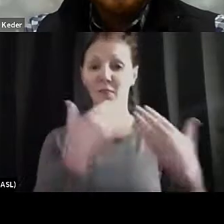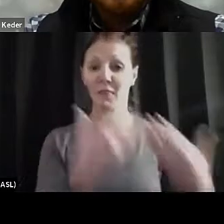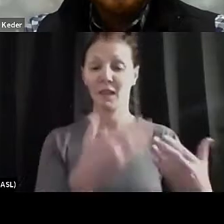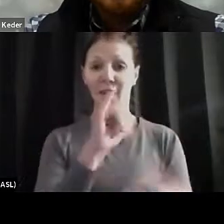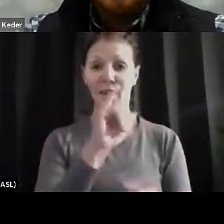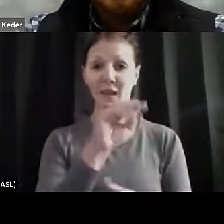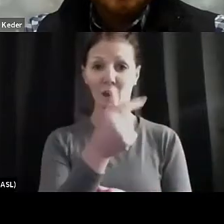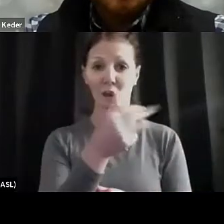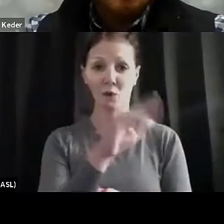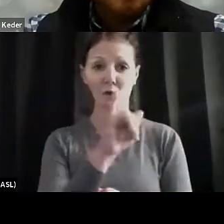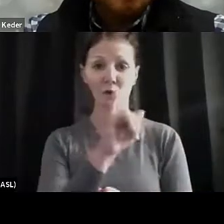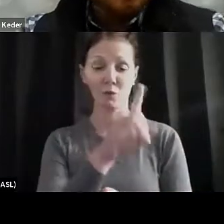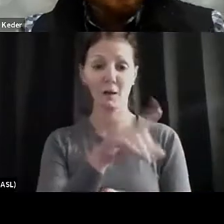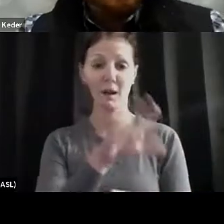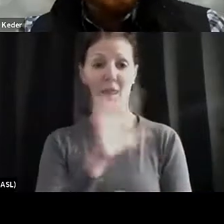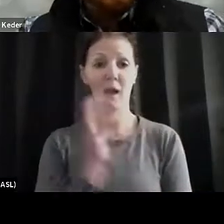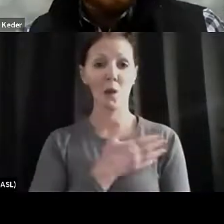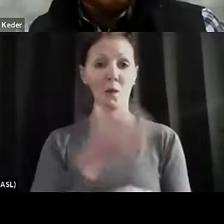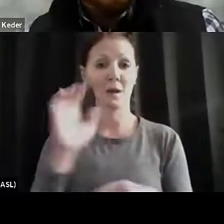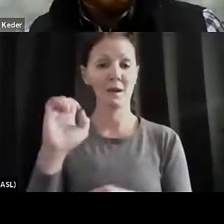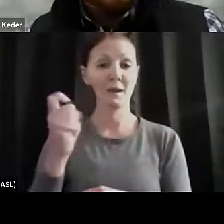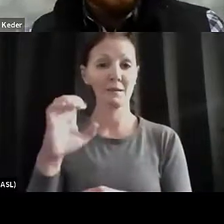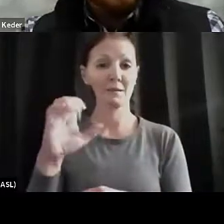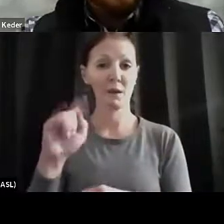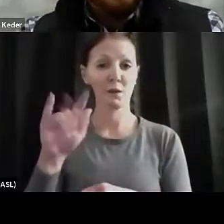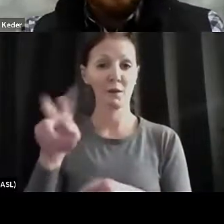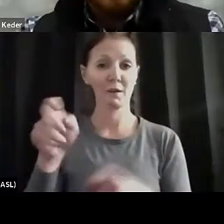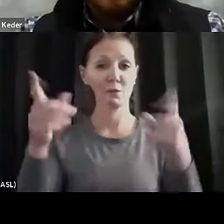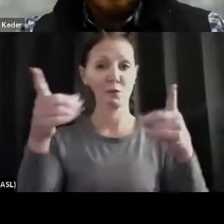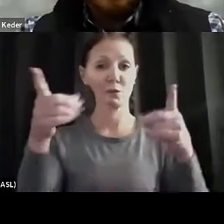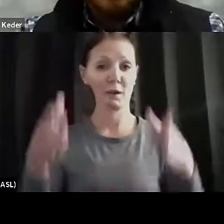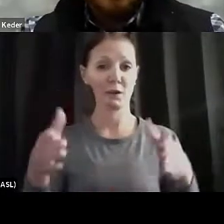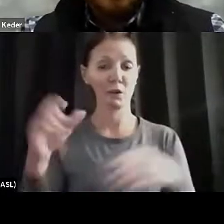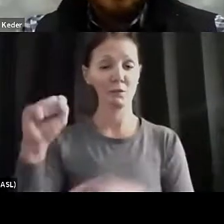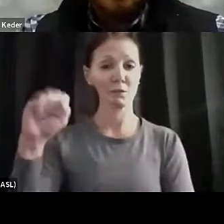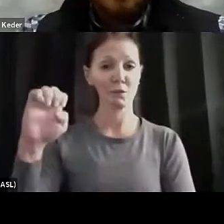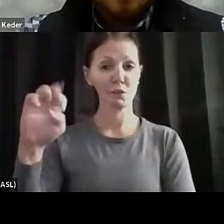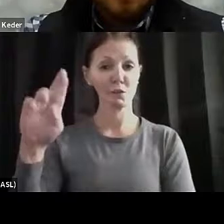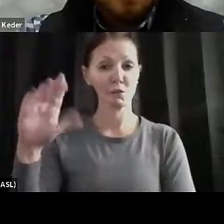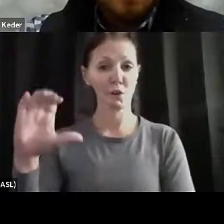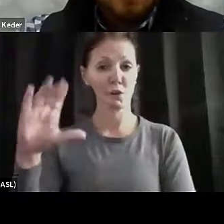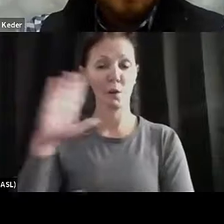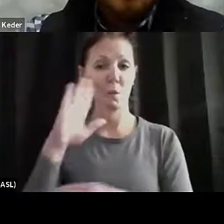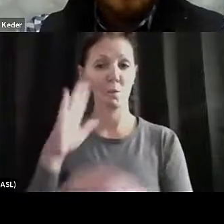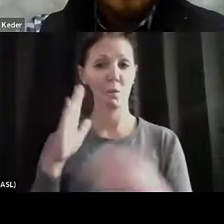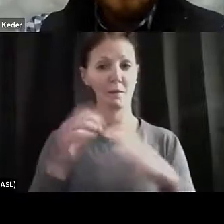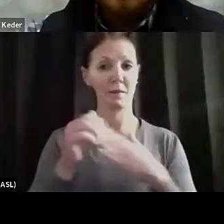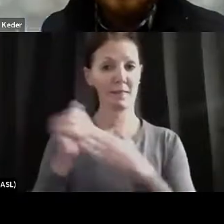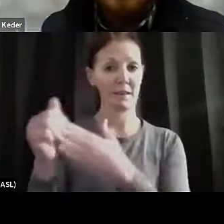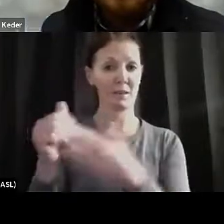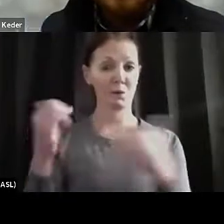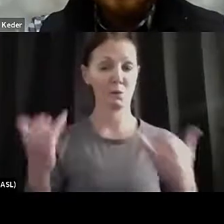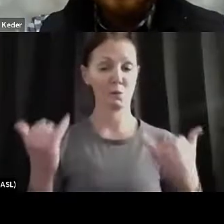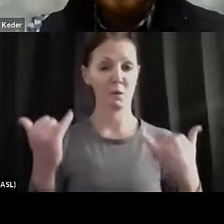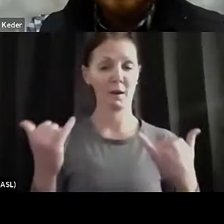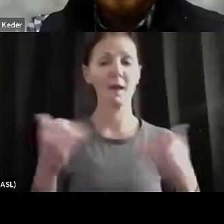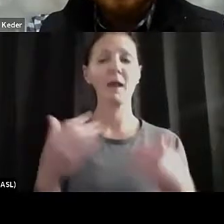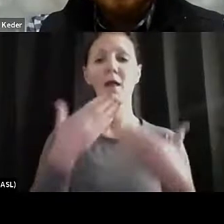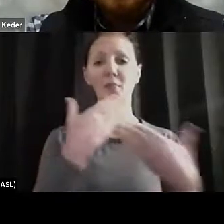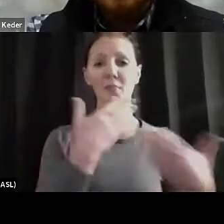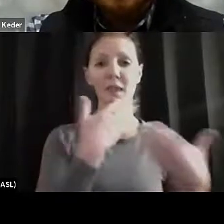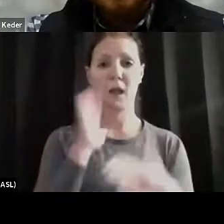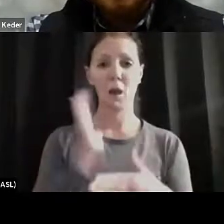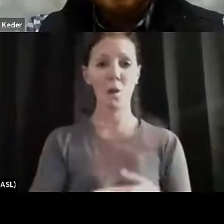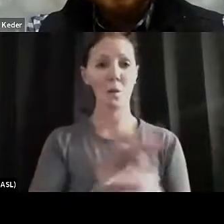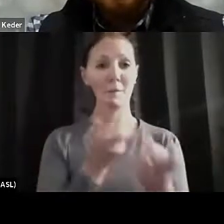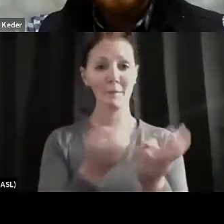our Executive Director of CERC, who's going to lead us through tonight. And I also want to thank our panelists for joining us and thank our